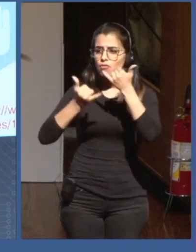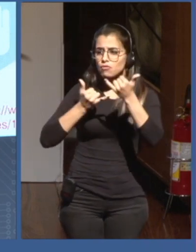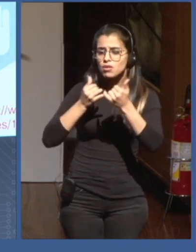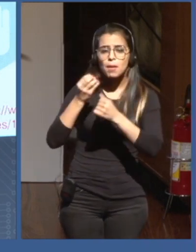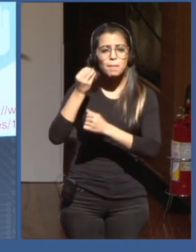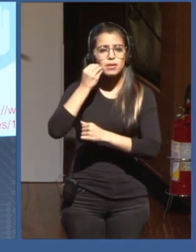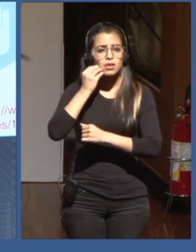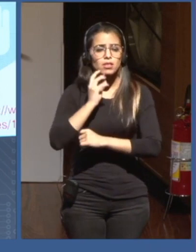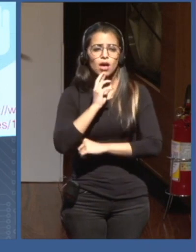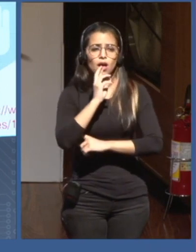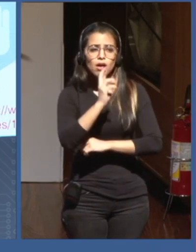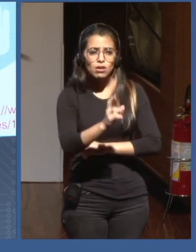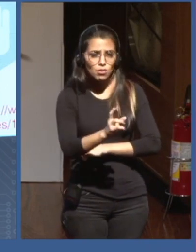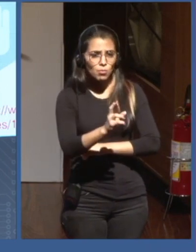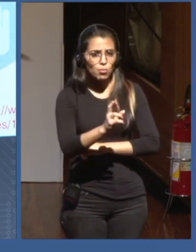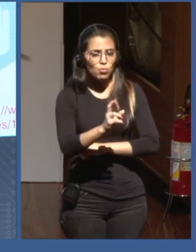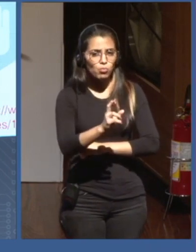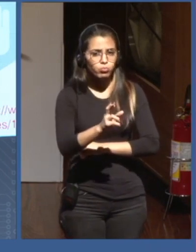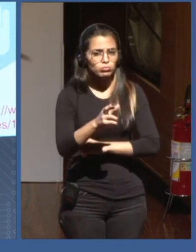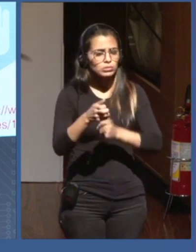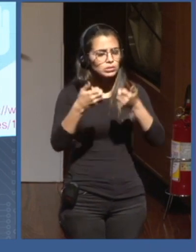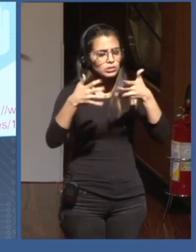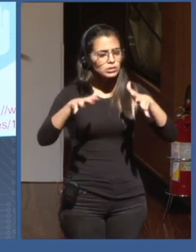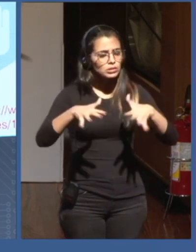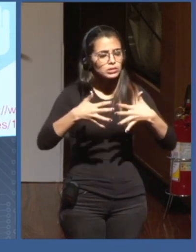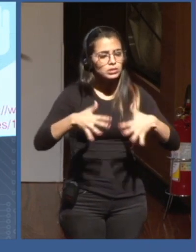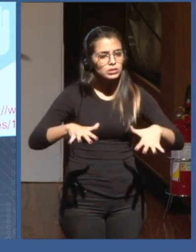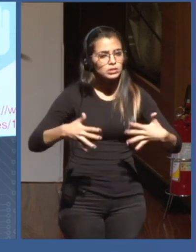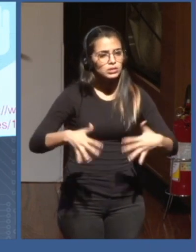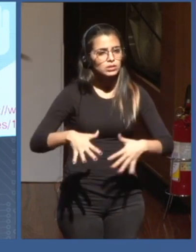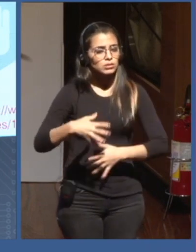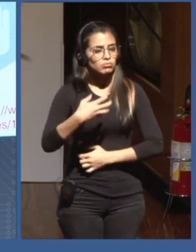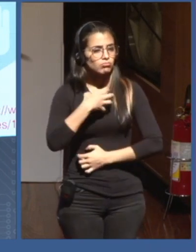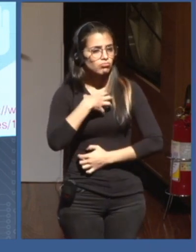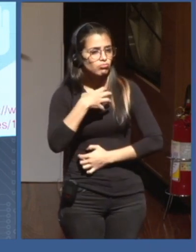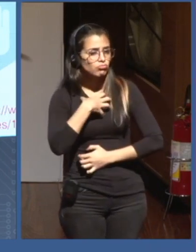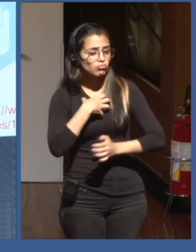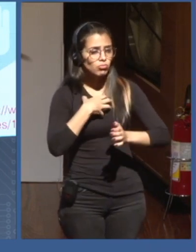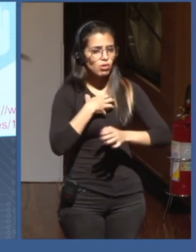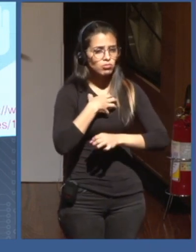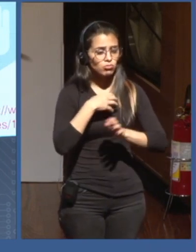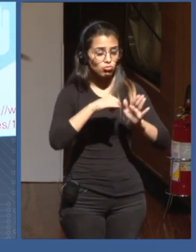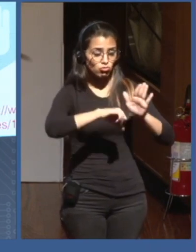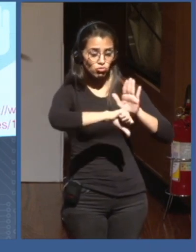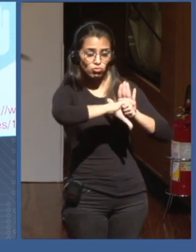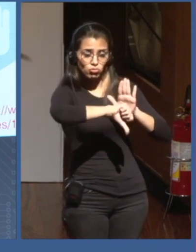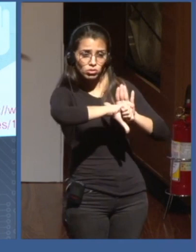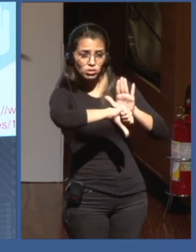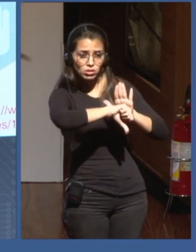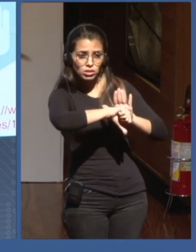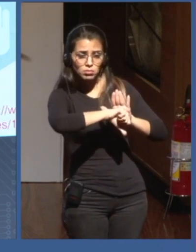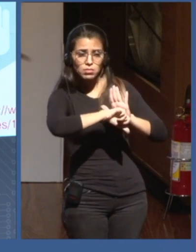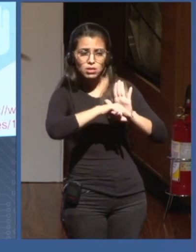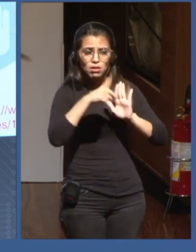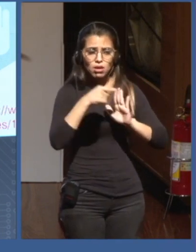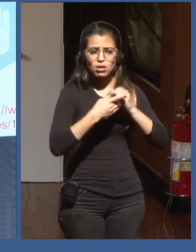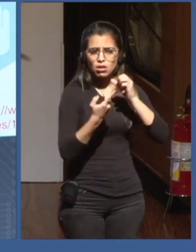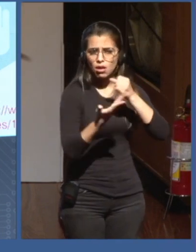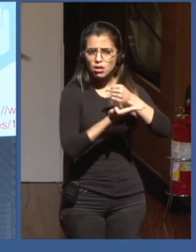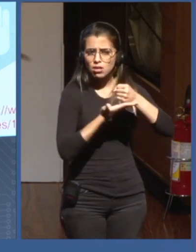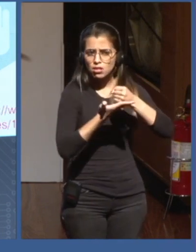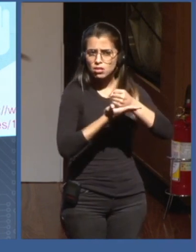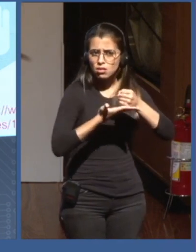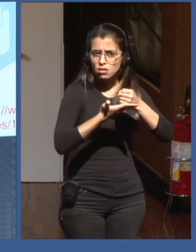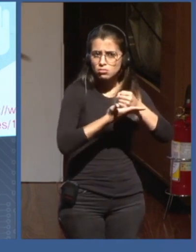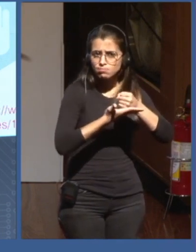dynamics, and so on and so forth. There are a lot, there is a lot of wealth in these data sets. But how can we tap into them at scale systematically?